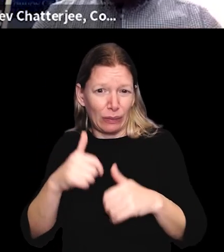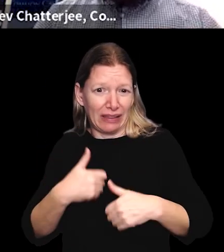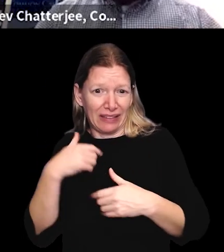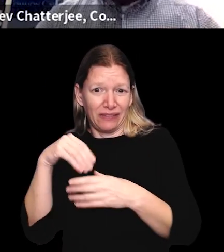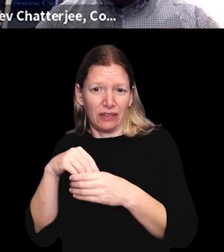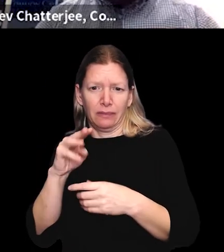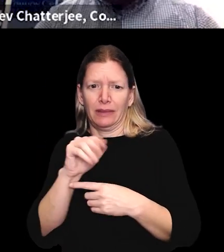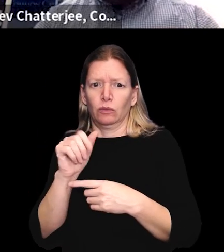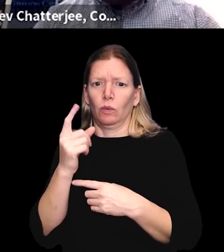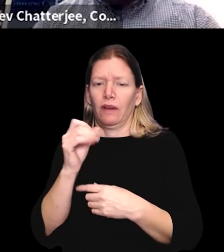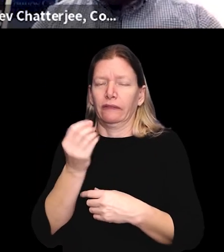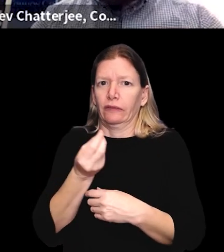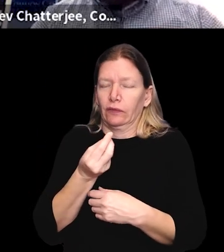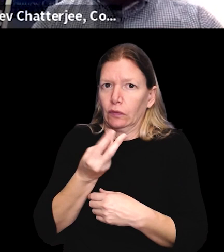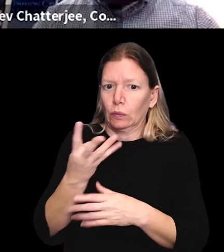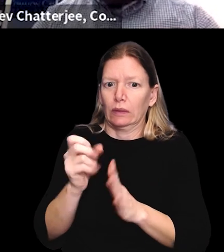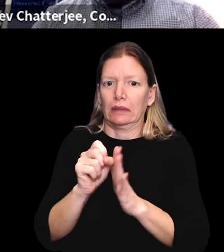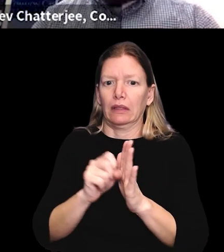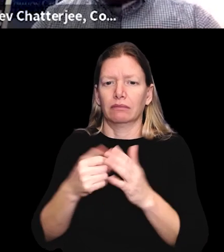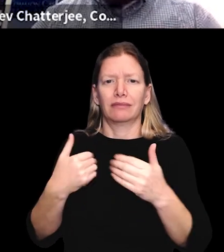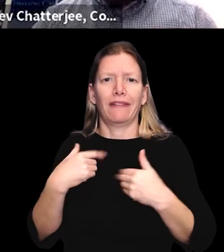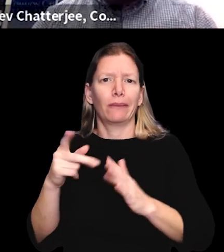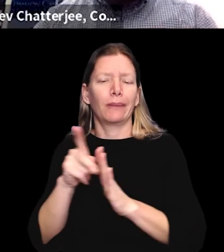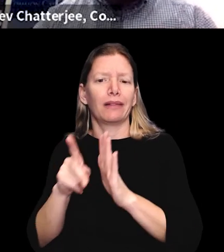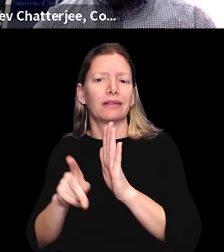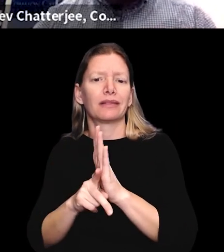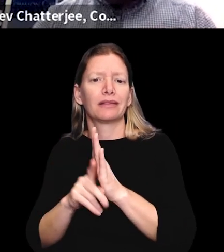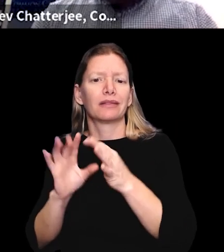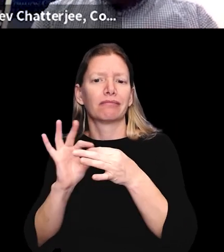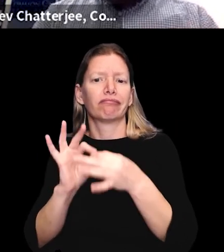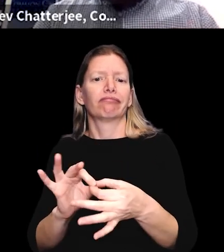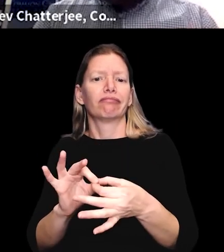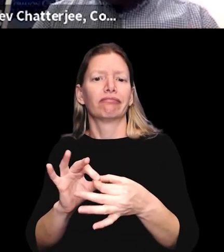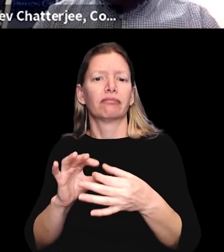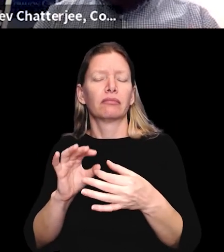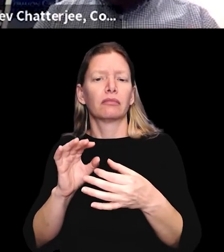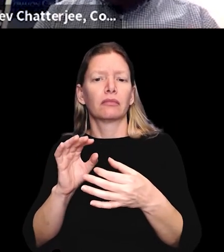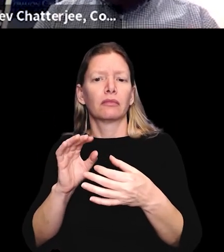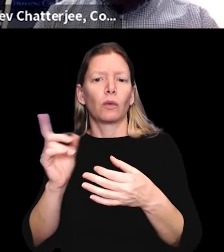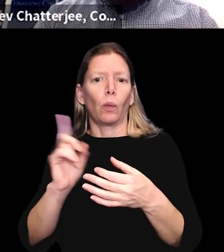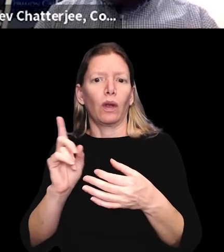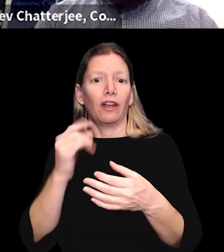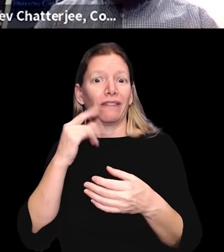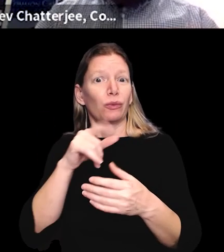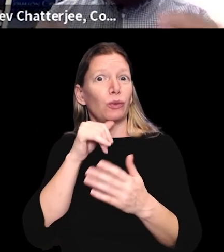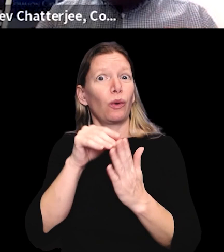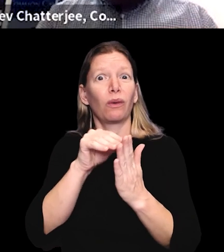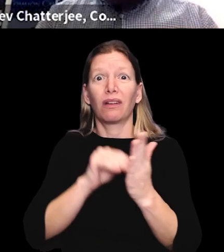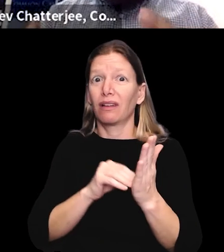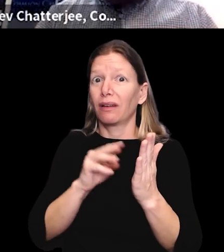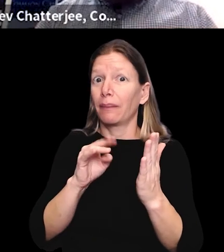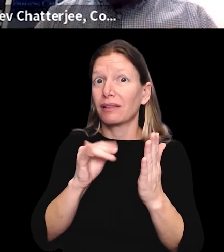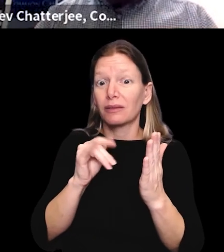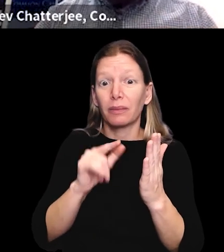in. And Massachusetts is one of very few states where there's a policy where if you